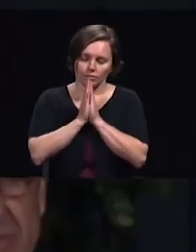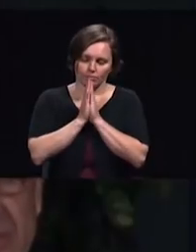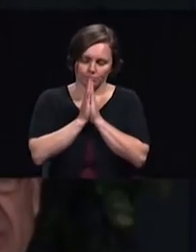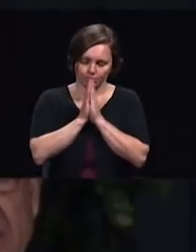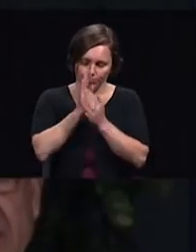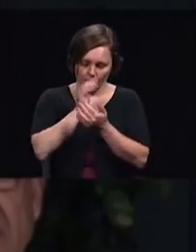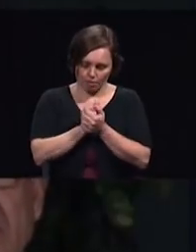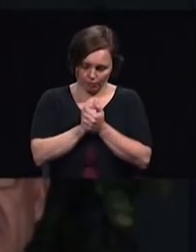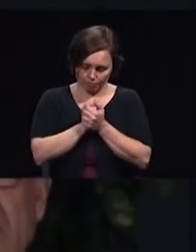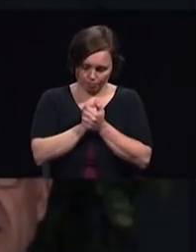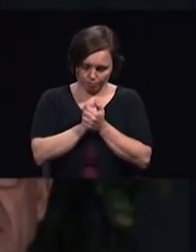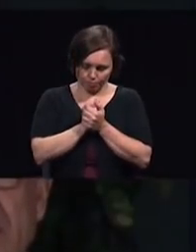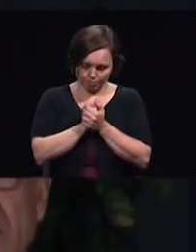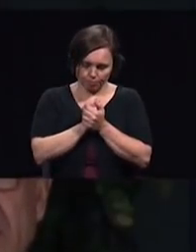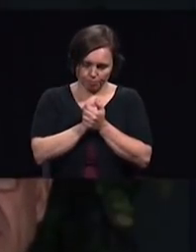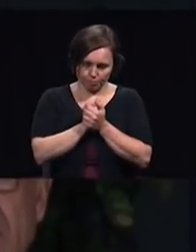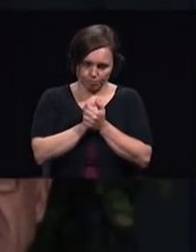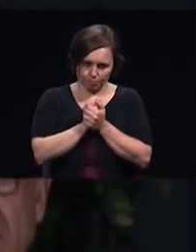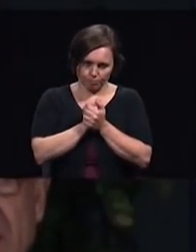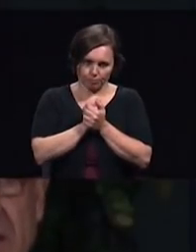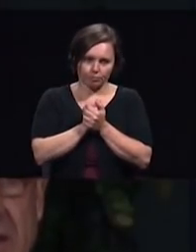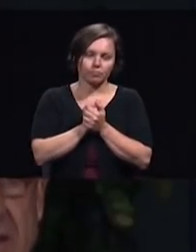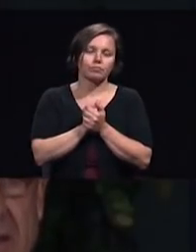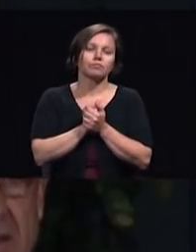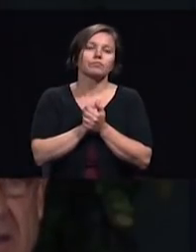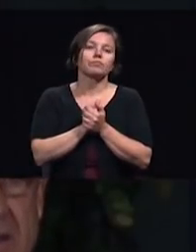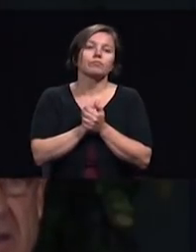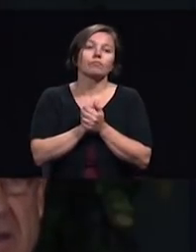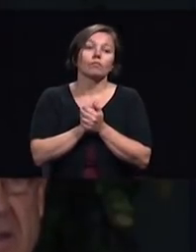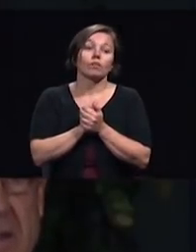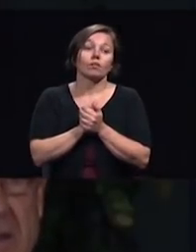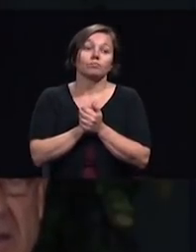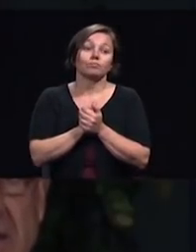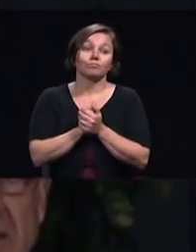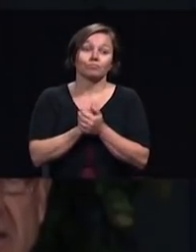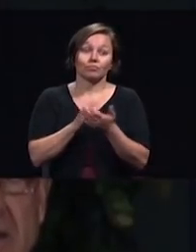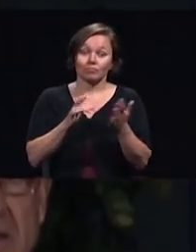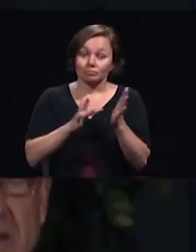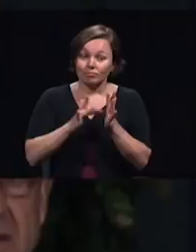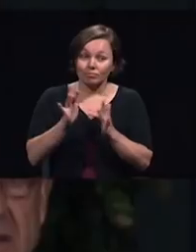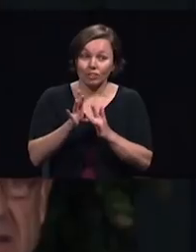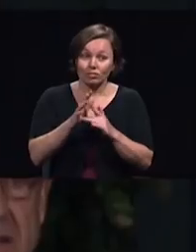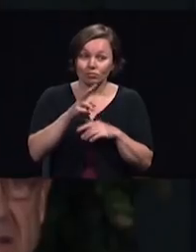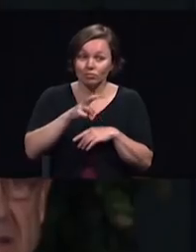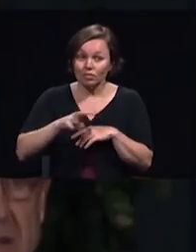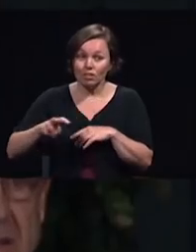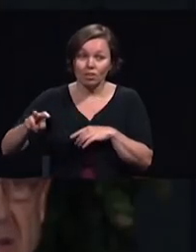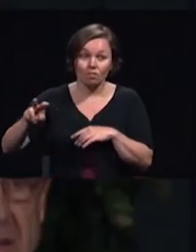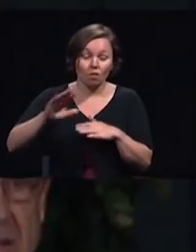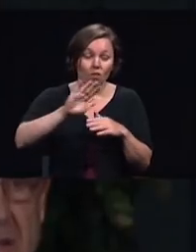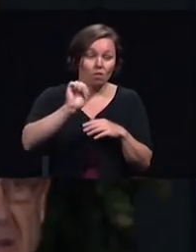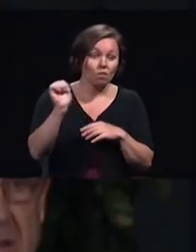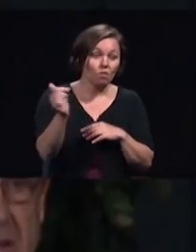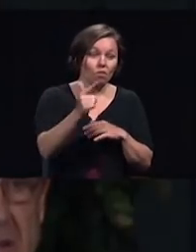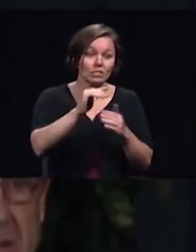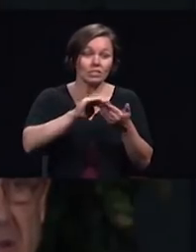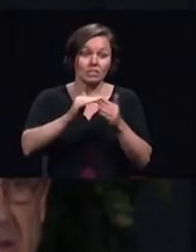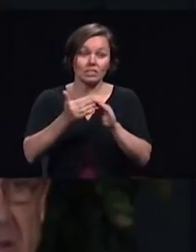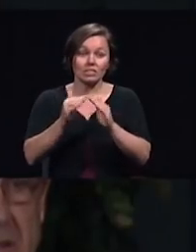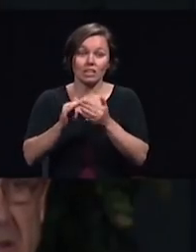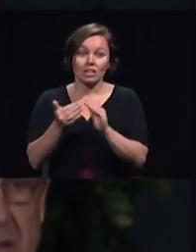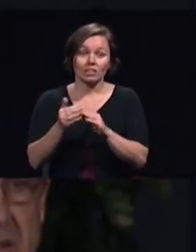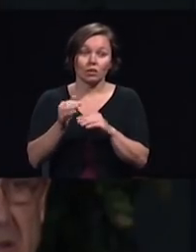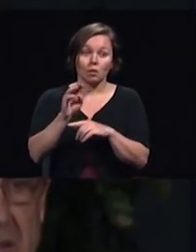Then Jesus went about all the cities and villages this is Matthew chapter 9